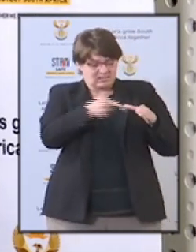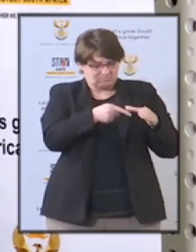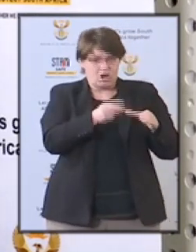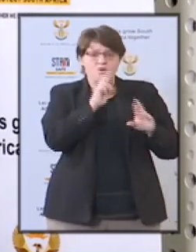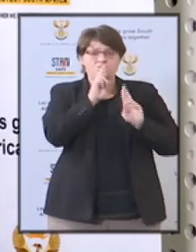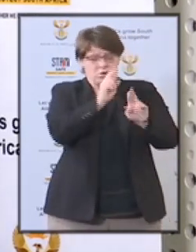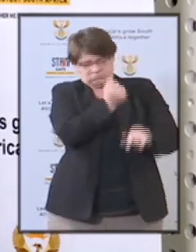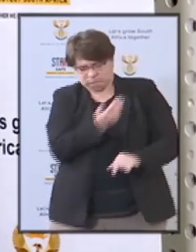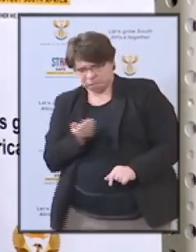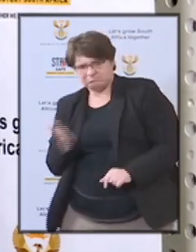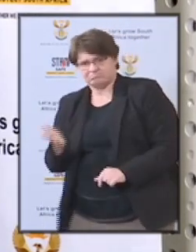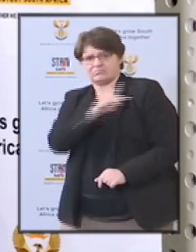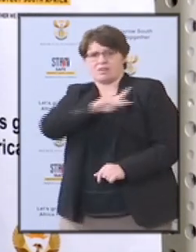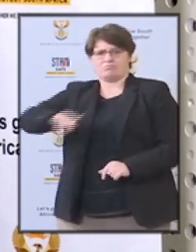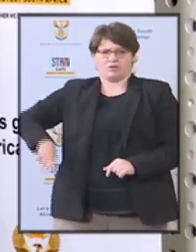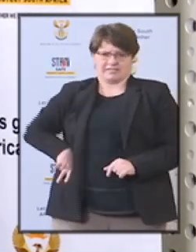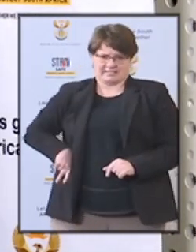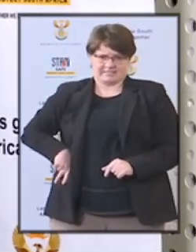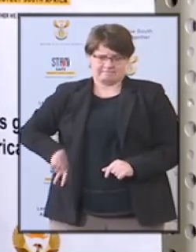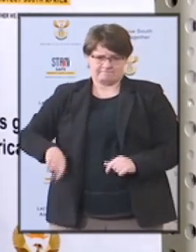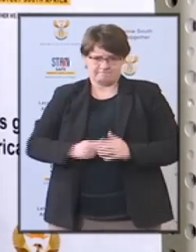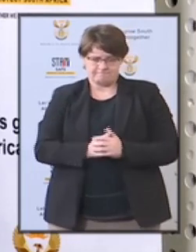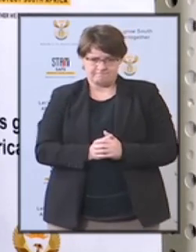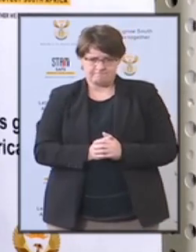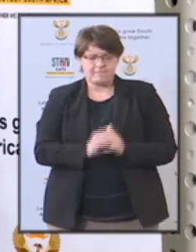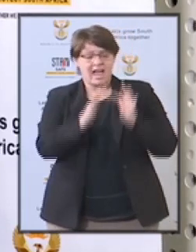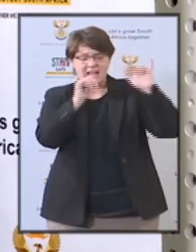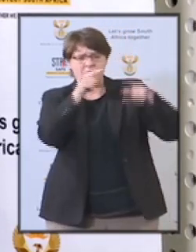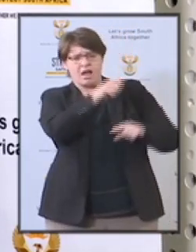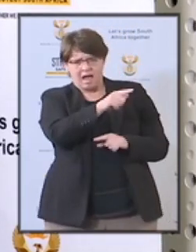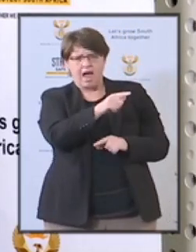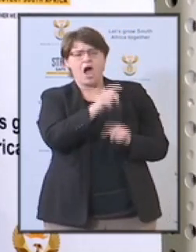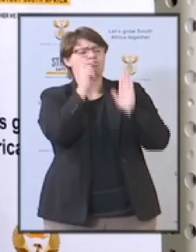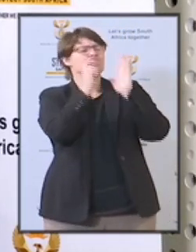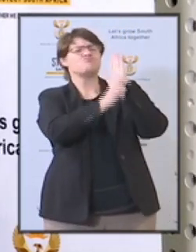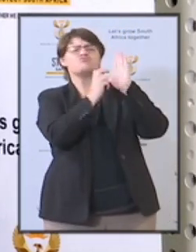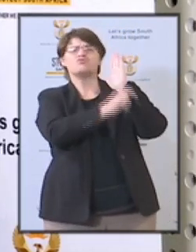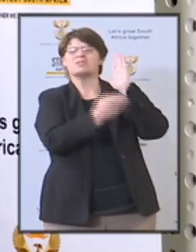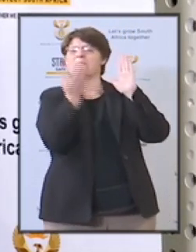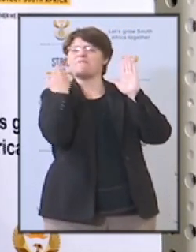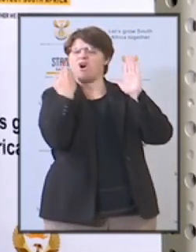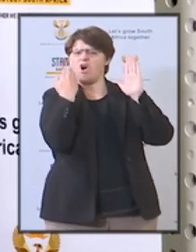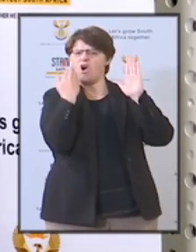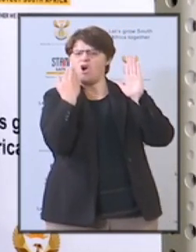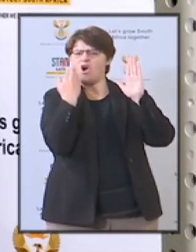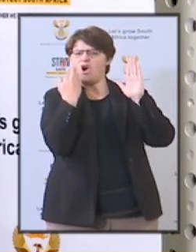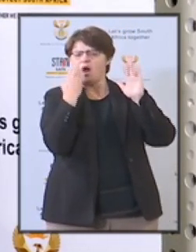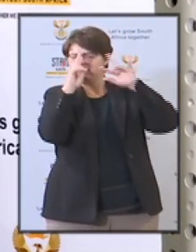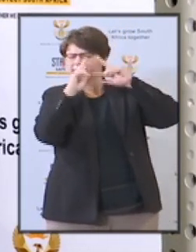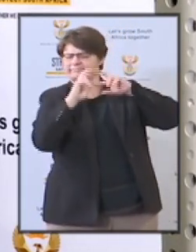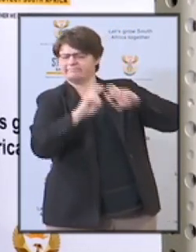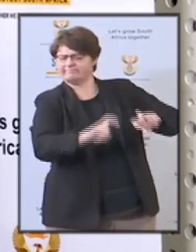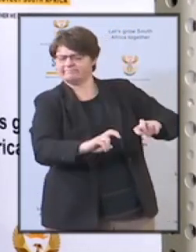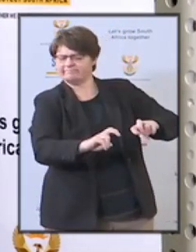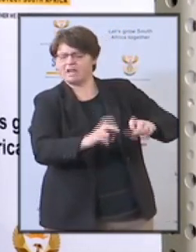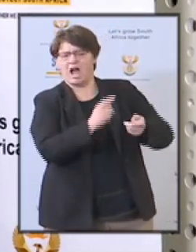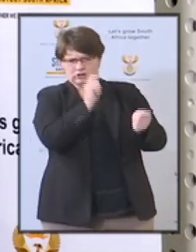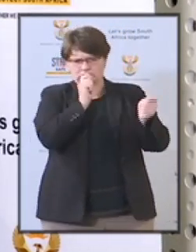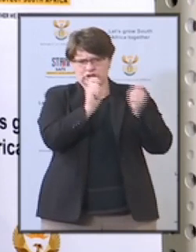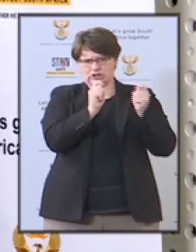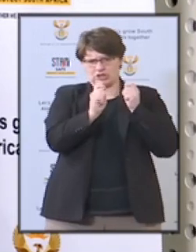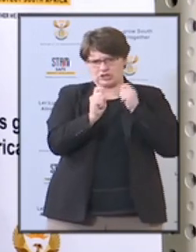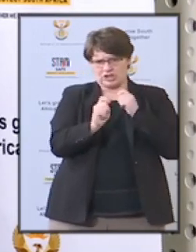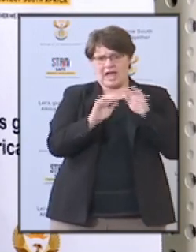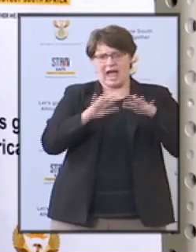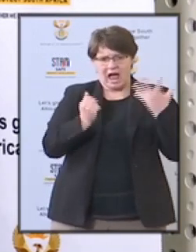The also welcomes the amendments to the original regulations of the Commission of Inquiry into the allegations of state capture,